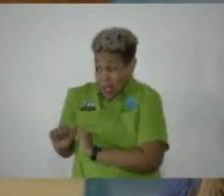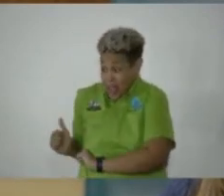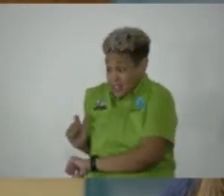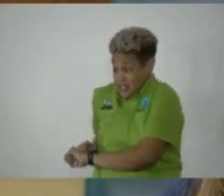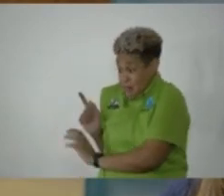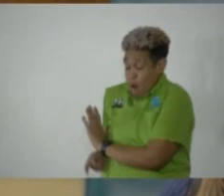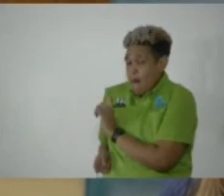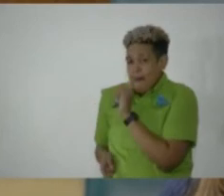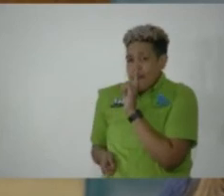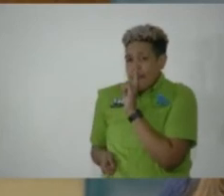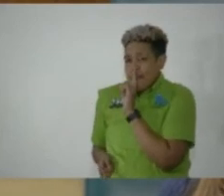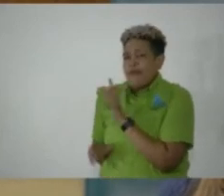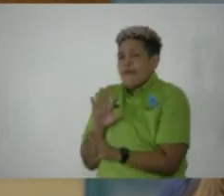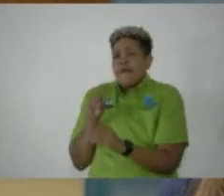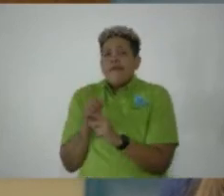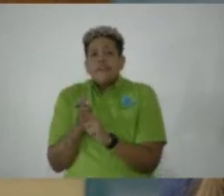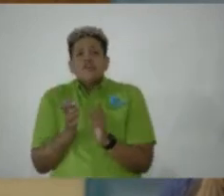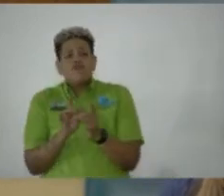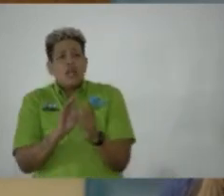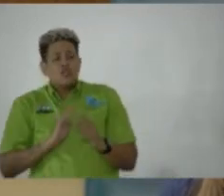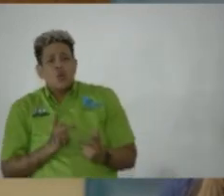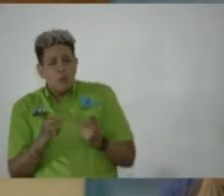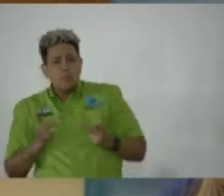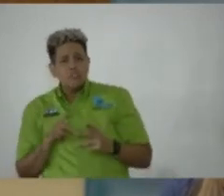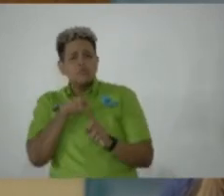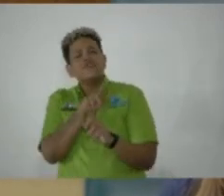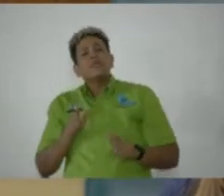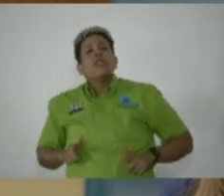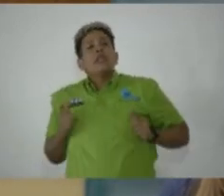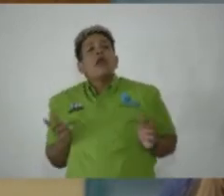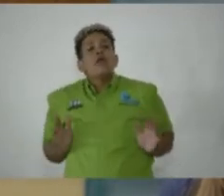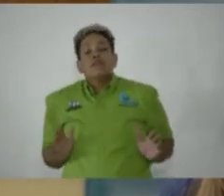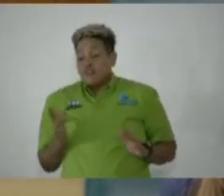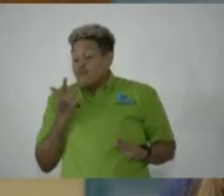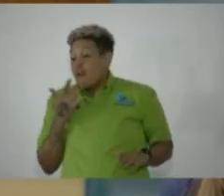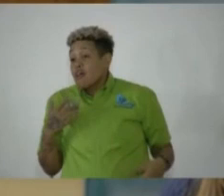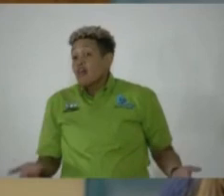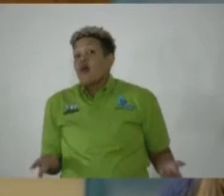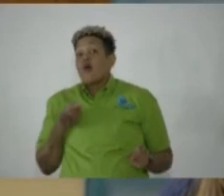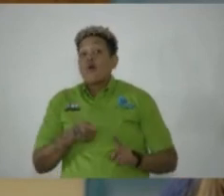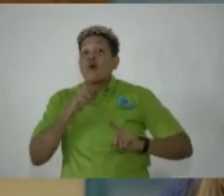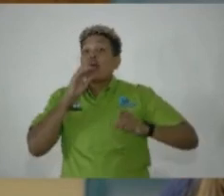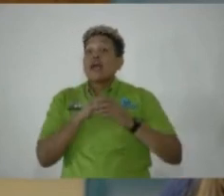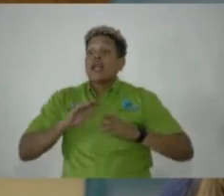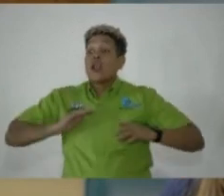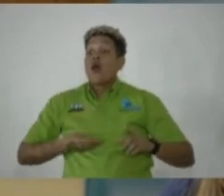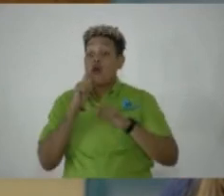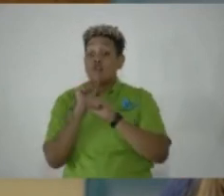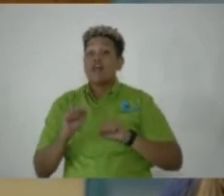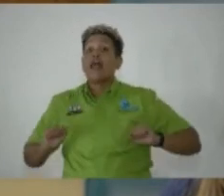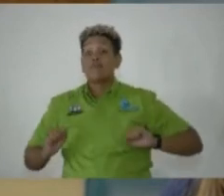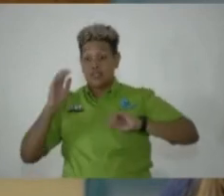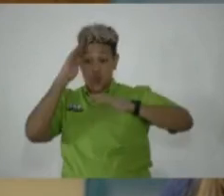moment, nor is it about our position in life, rather, it is in our ability to be